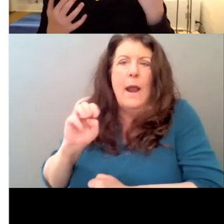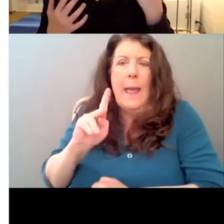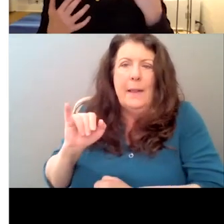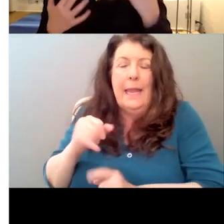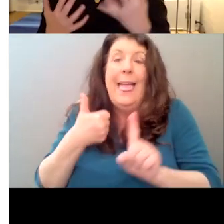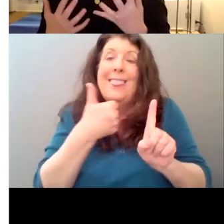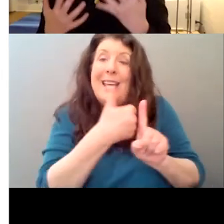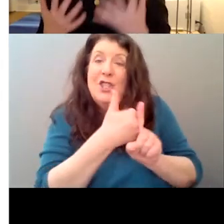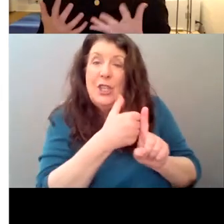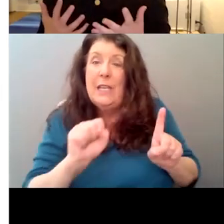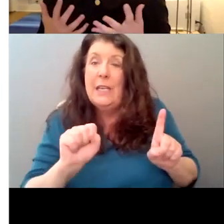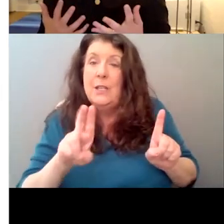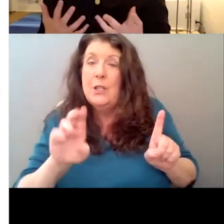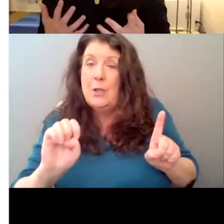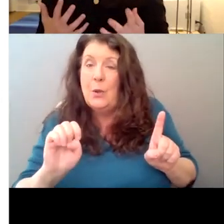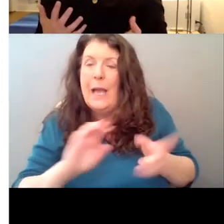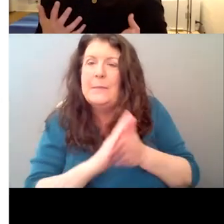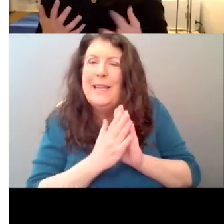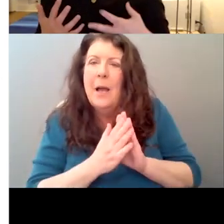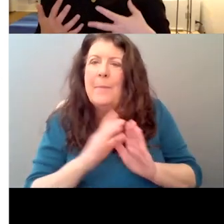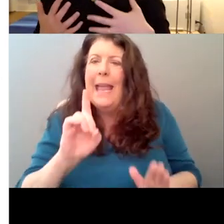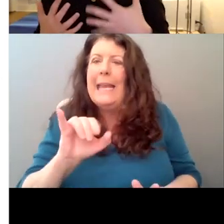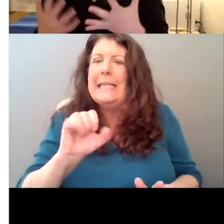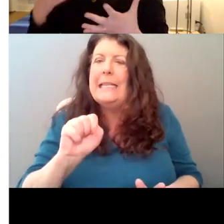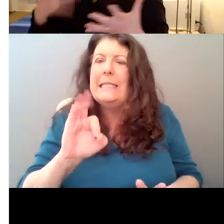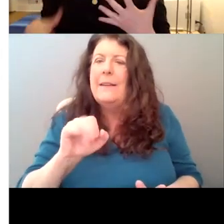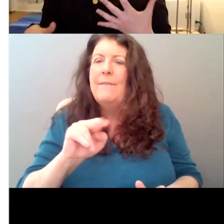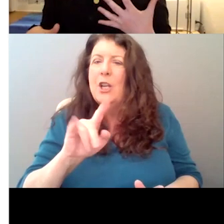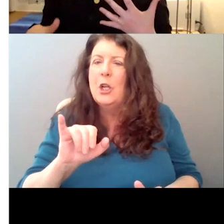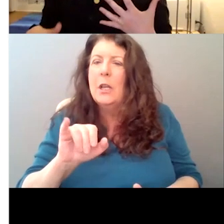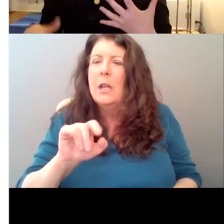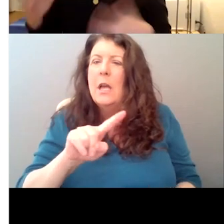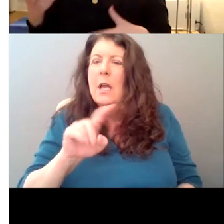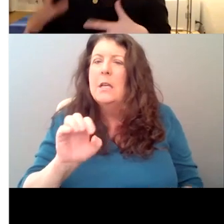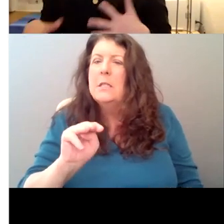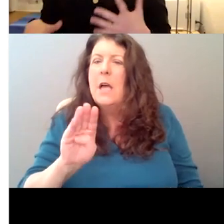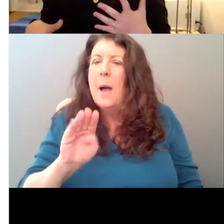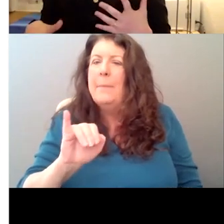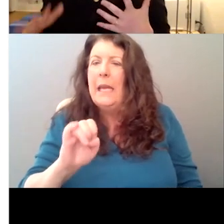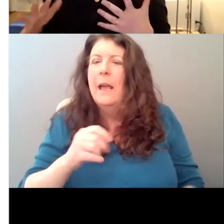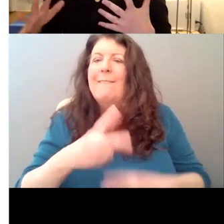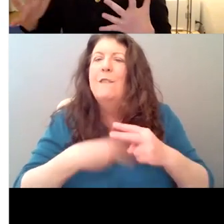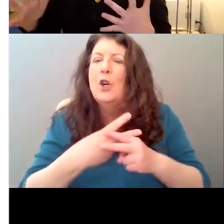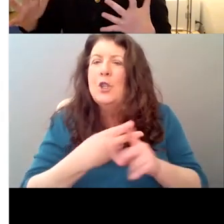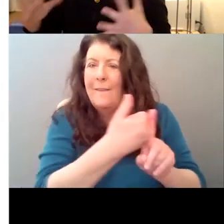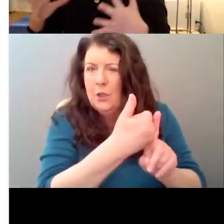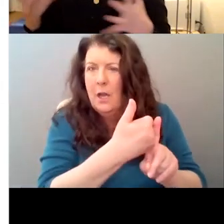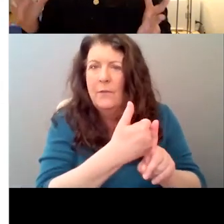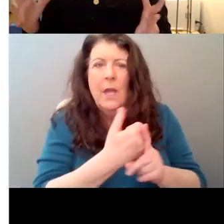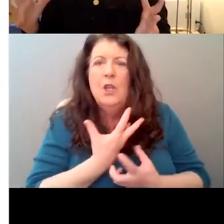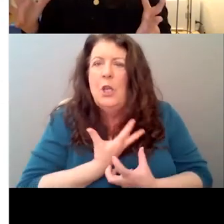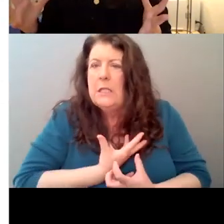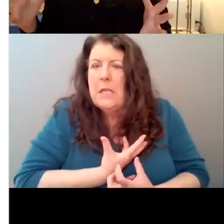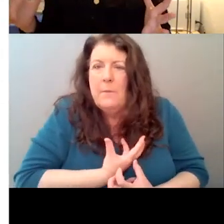dysfunctional zombie version of herself. She has sublimated all of her desire for Emily into this